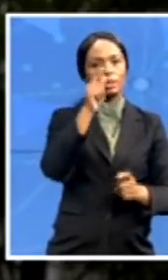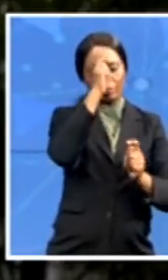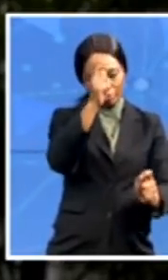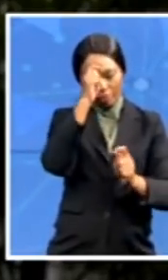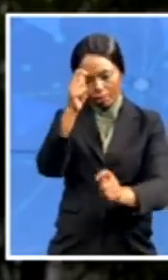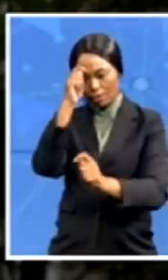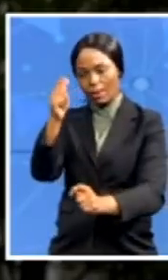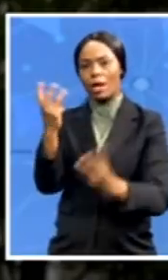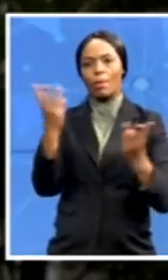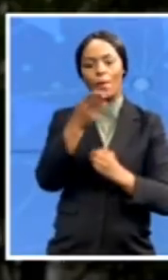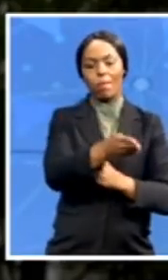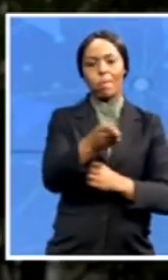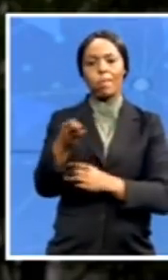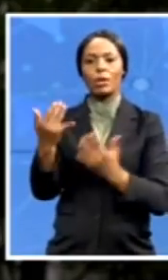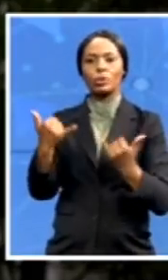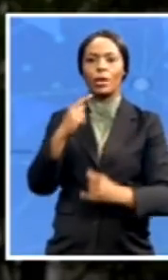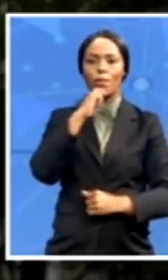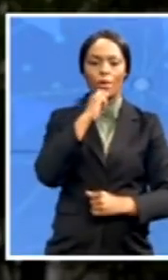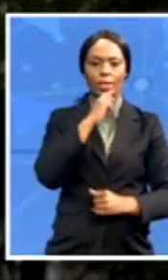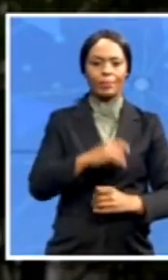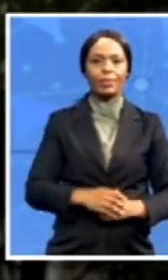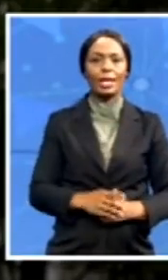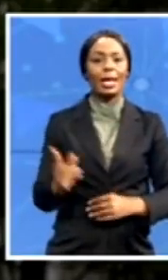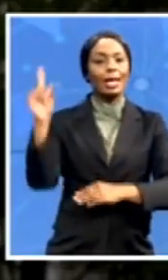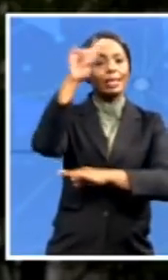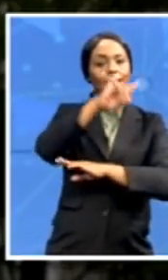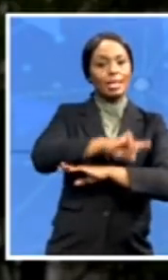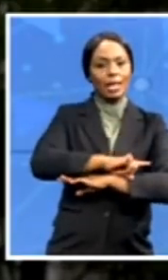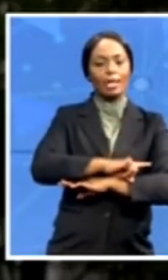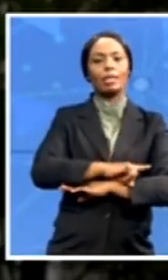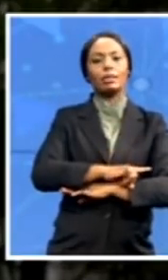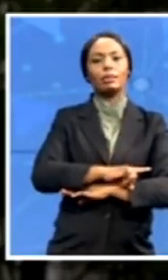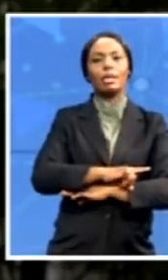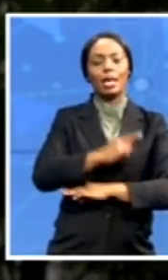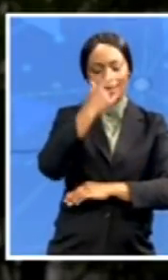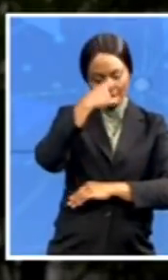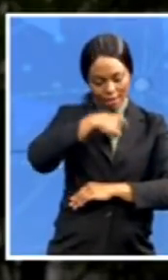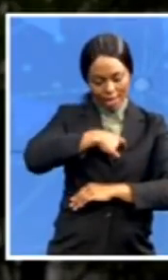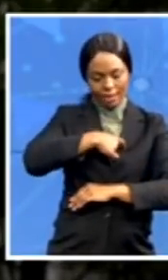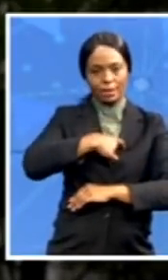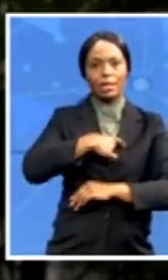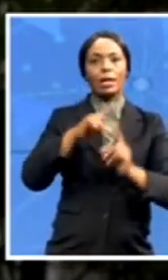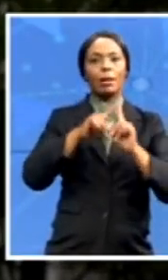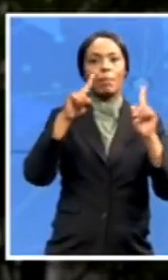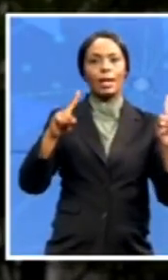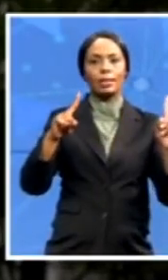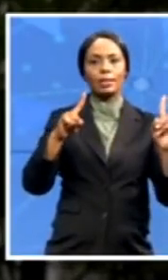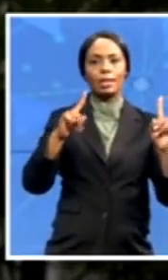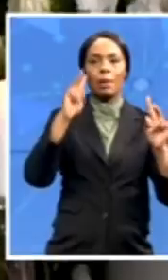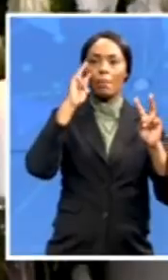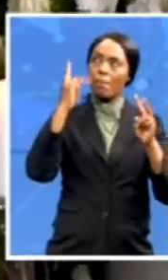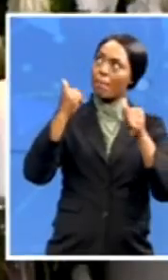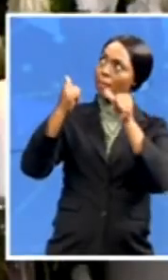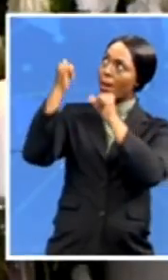It is a sad day for all of us, but when we look back on F. W. de Klerk's remarkable